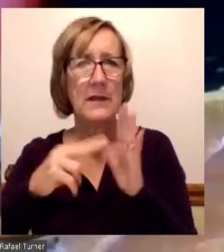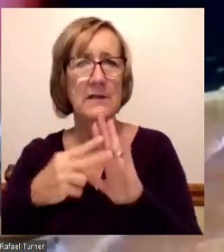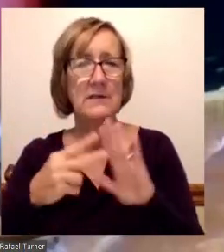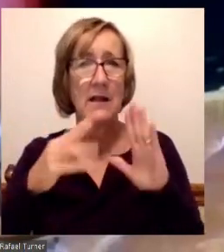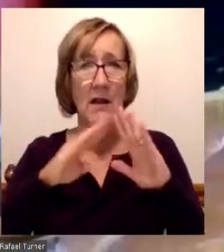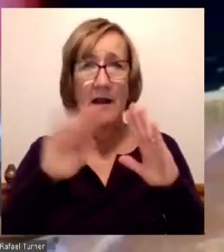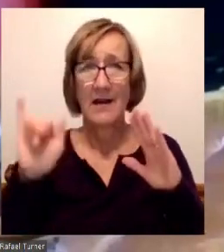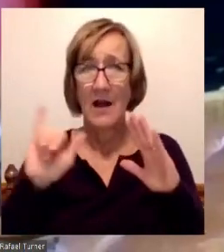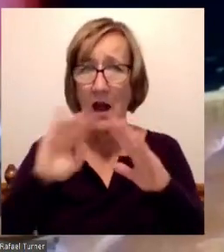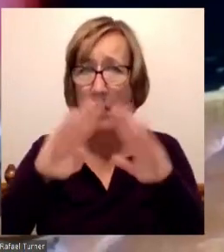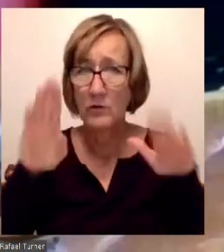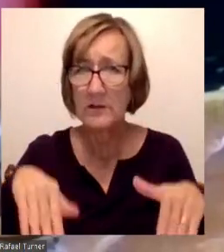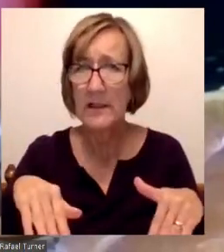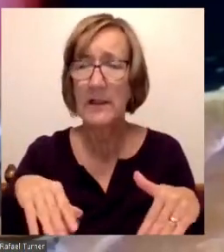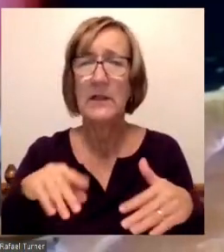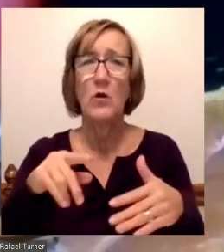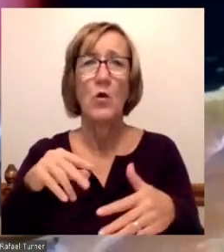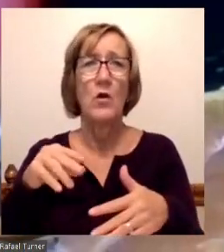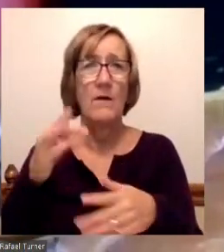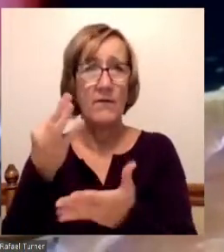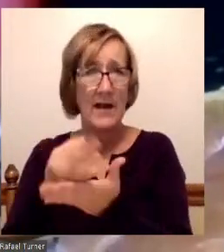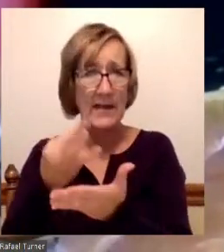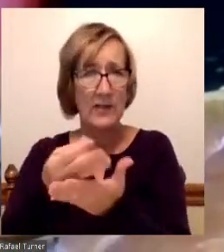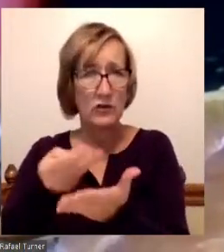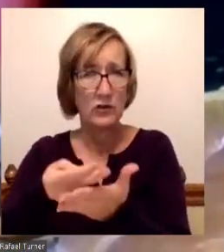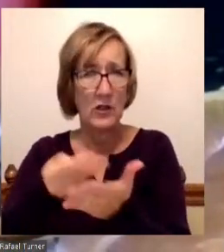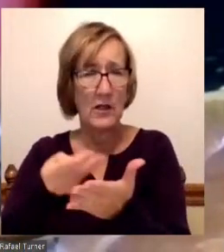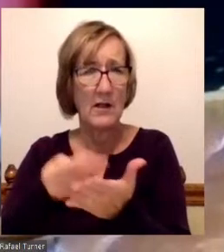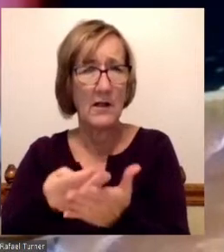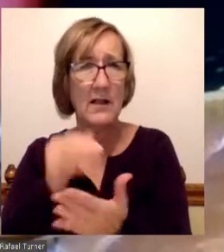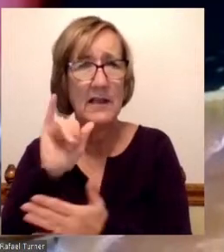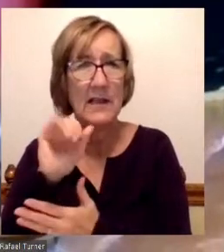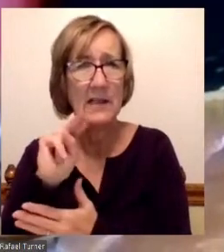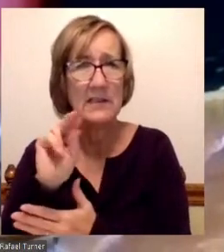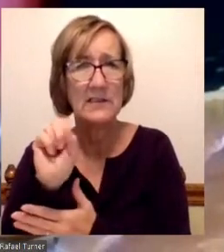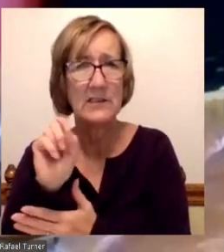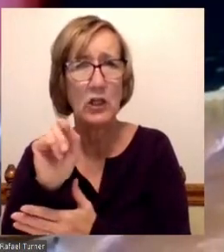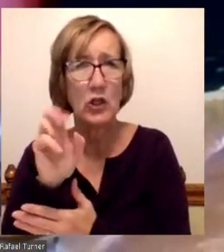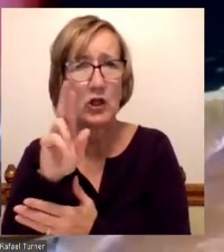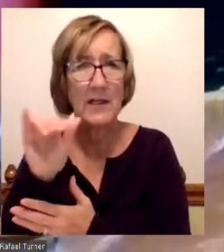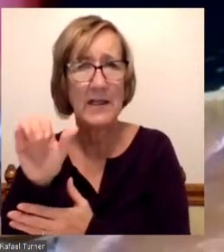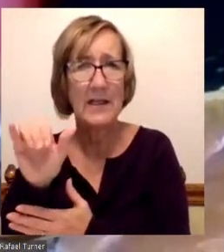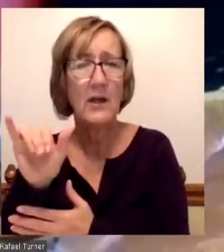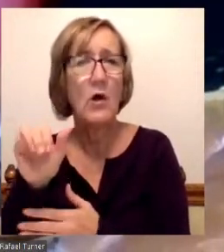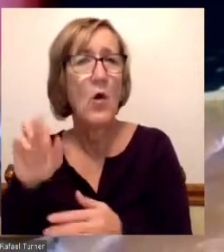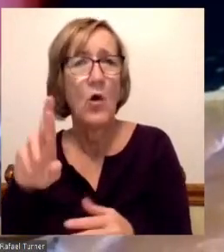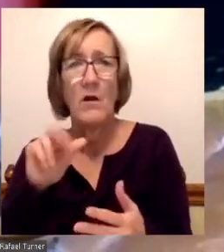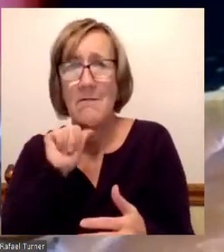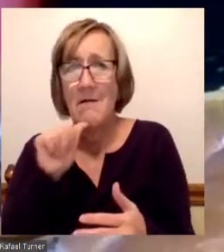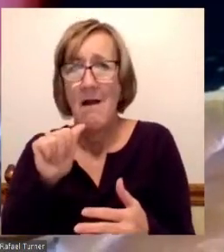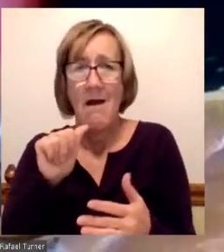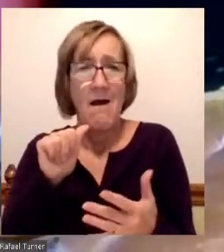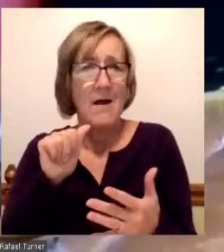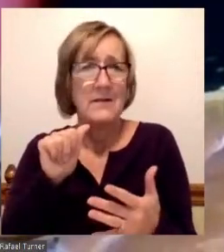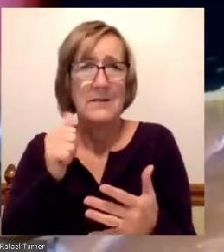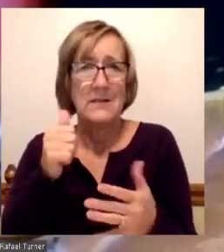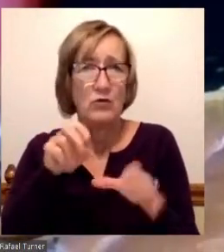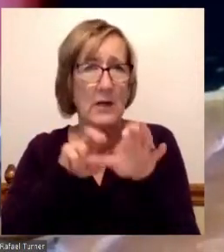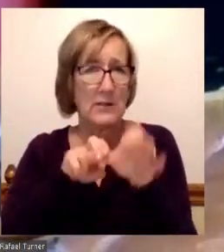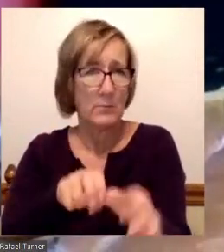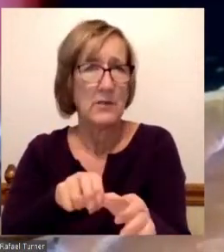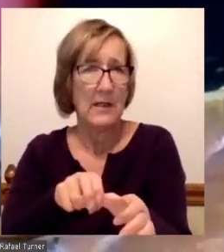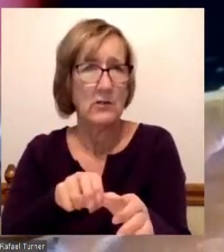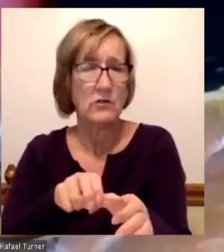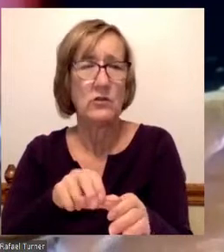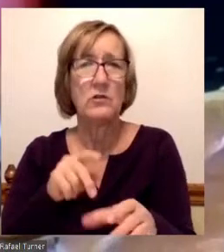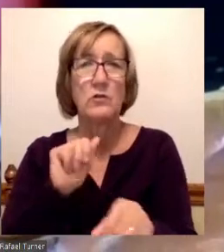to financial insecurity, to even, you know, unreliable transportation. One of the things I worked very hard to